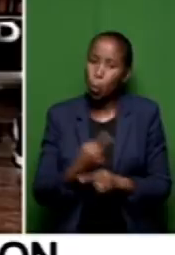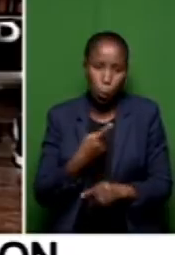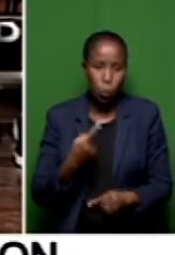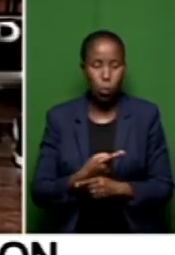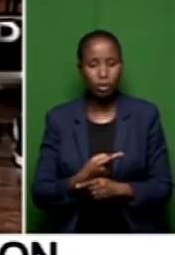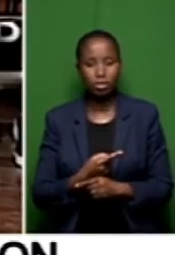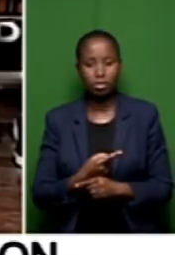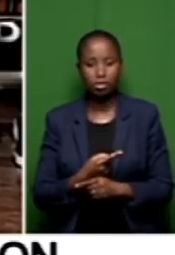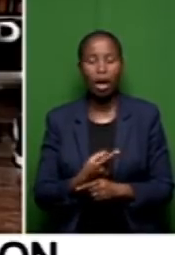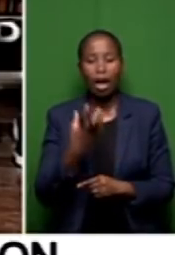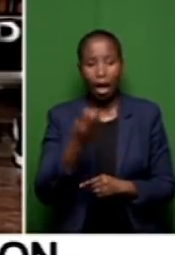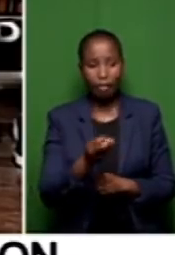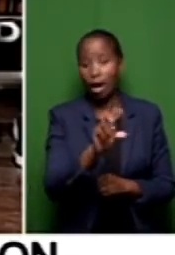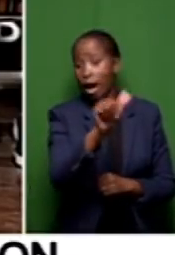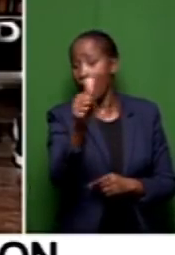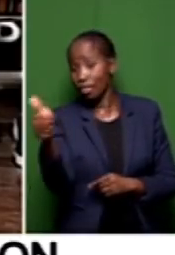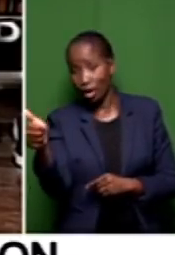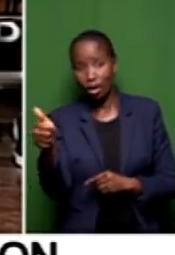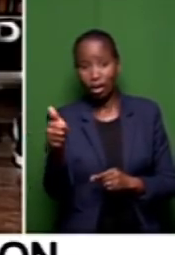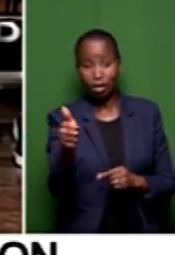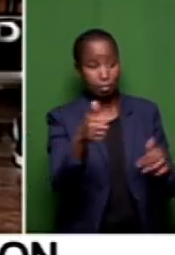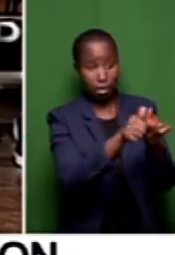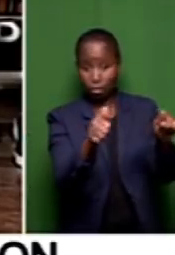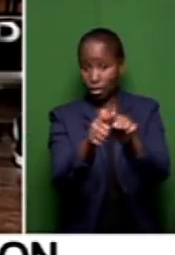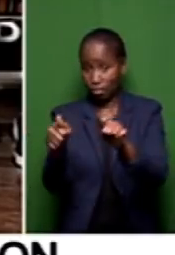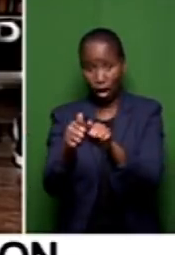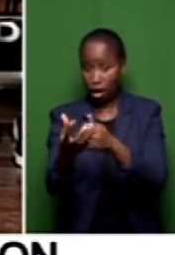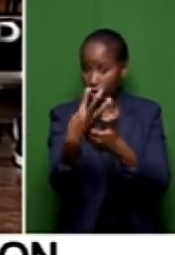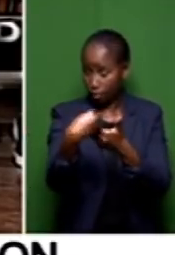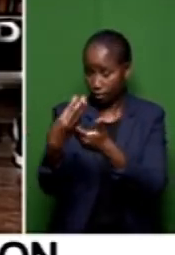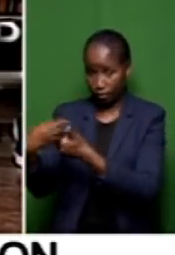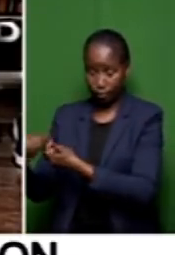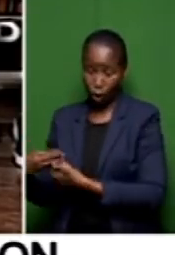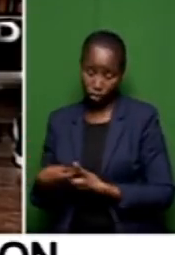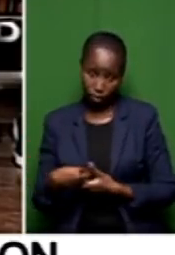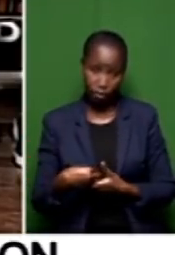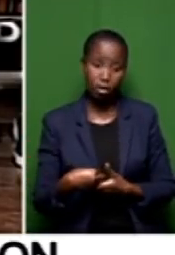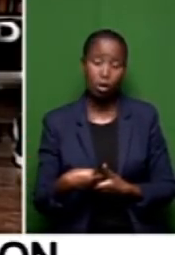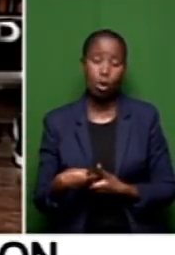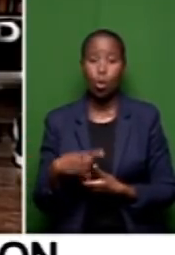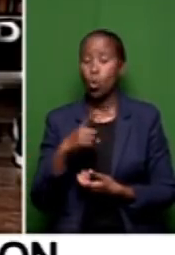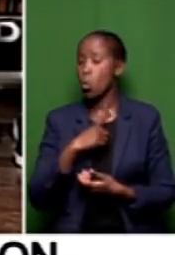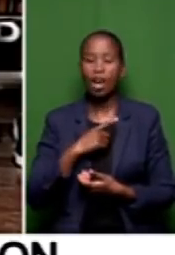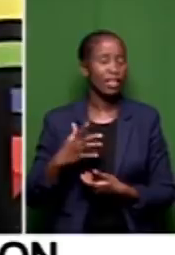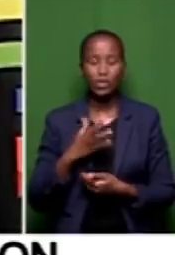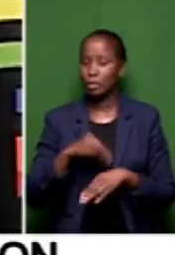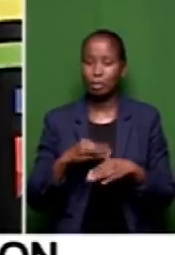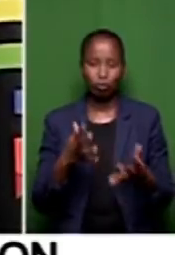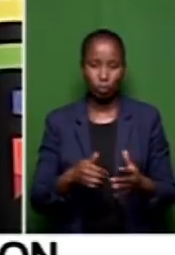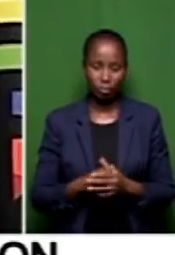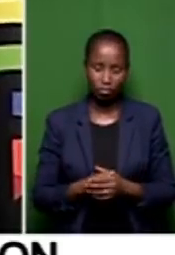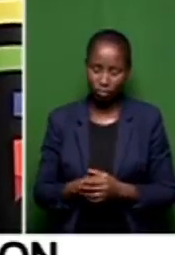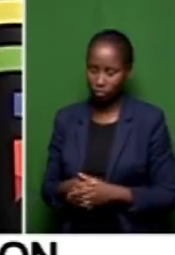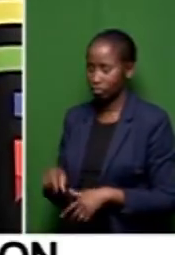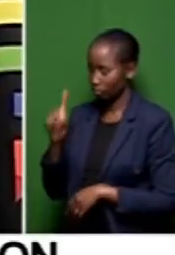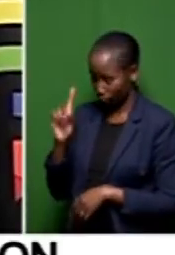other role players so that we can, we don't have such problems. Let